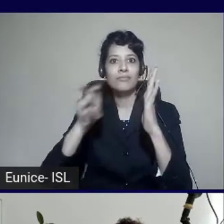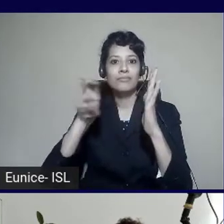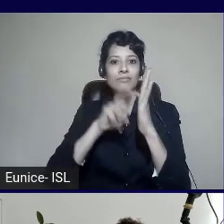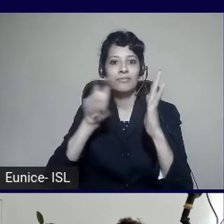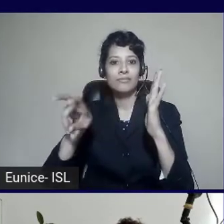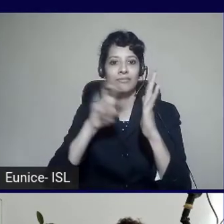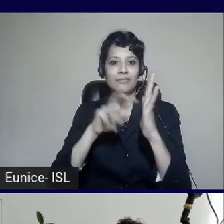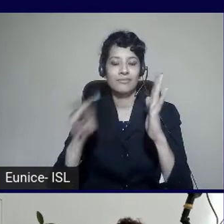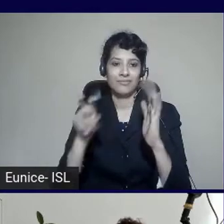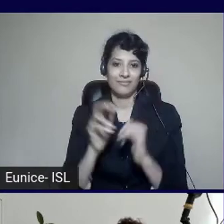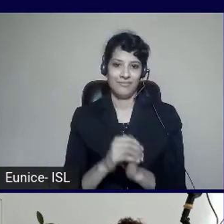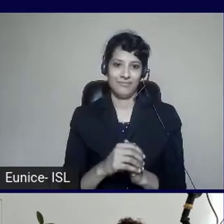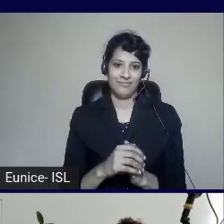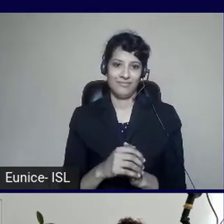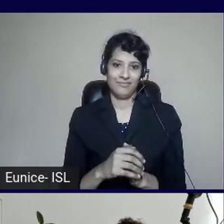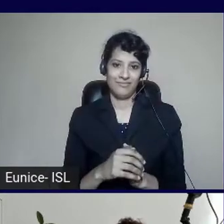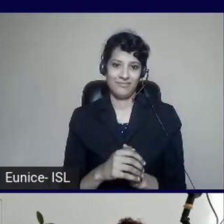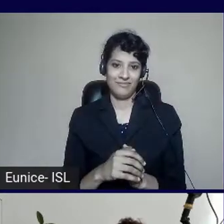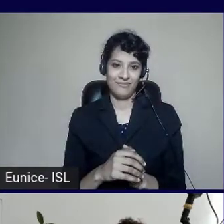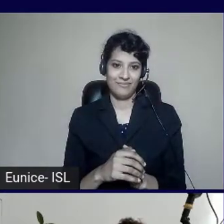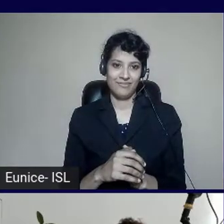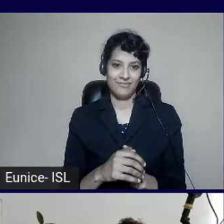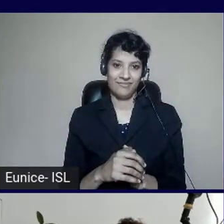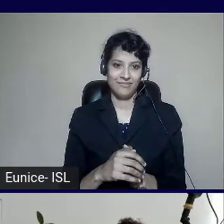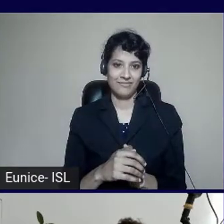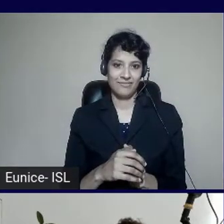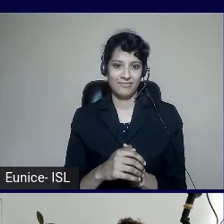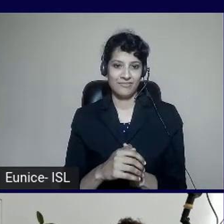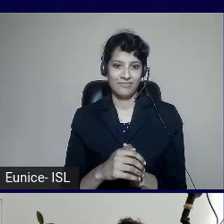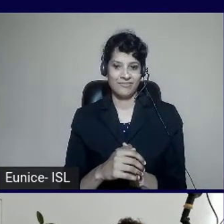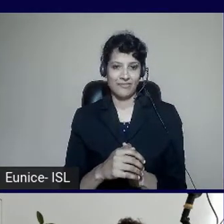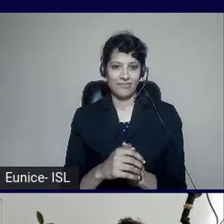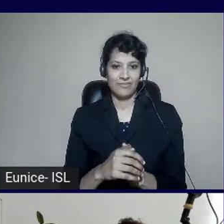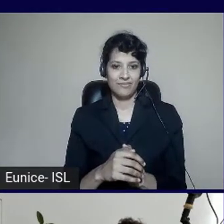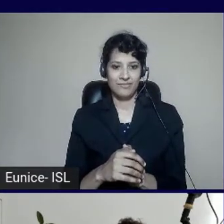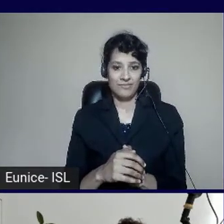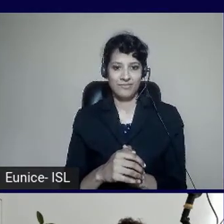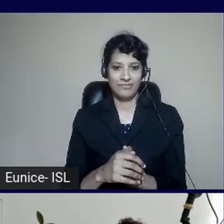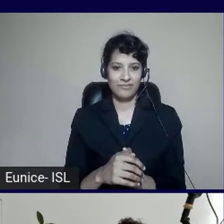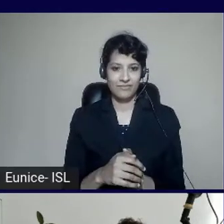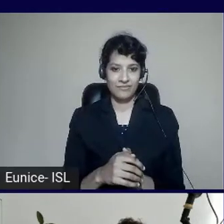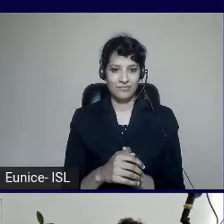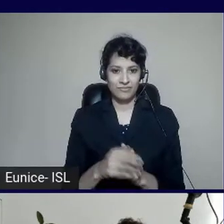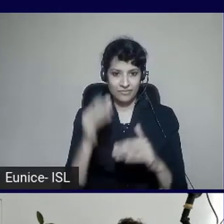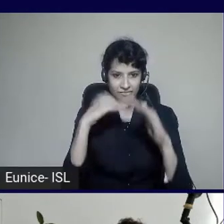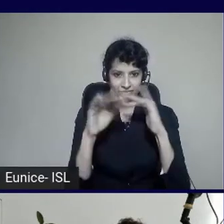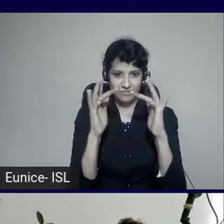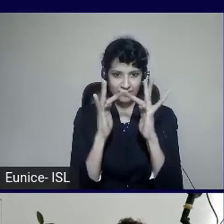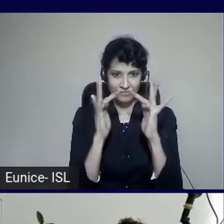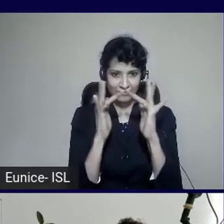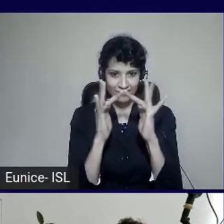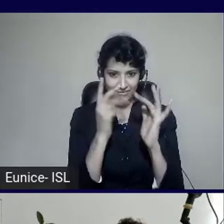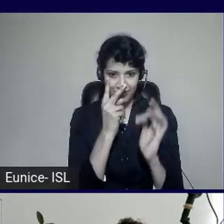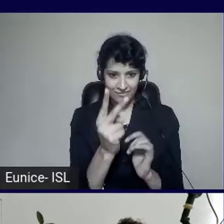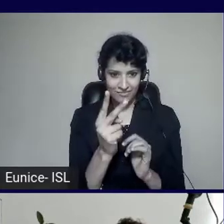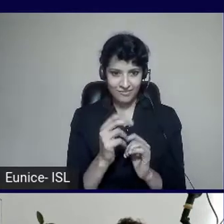That's not going to help me. And it needs to explain the image. And if I look at the HTML here. If go and inspect the HTML.